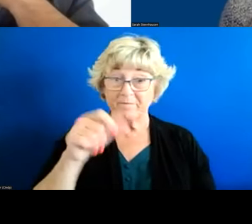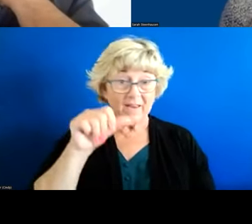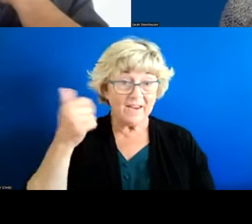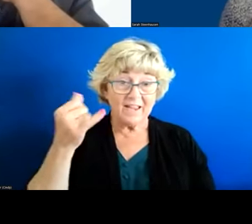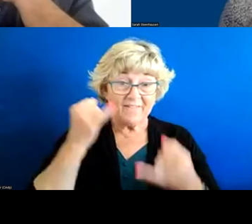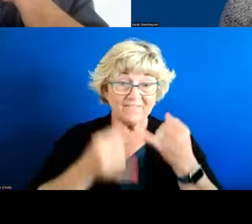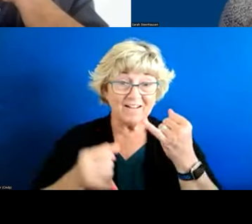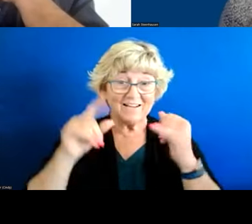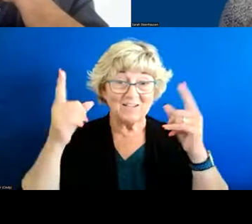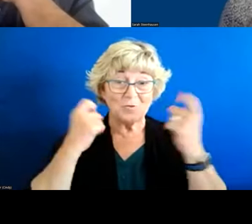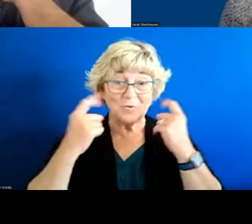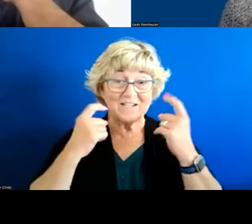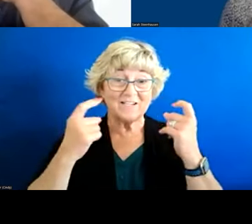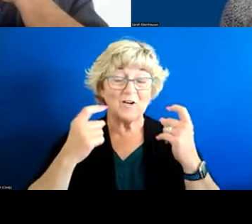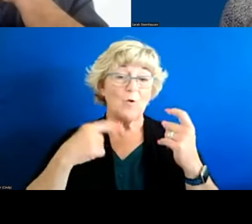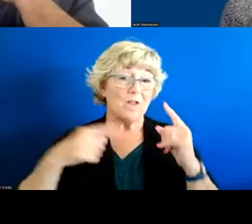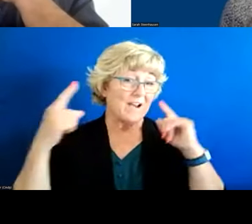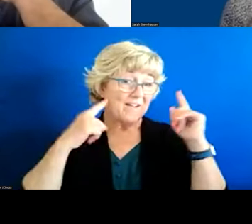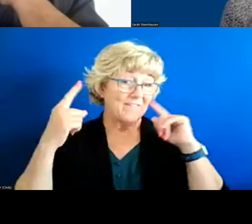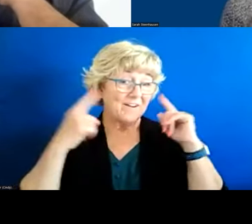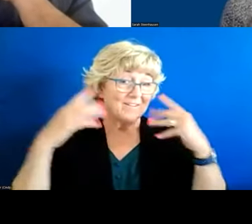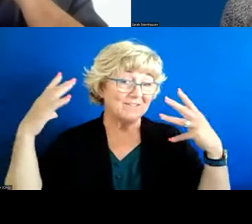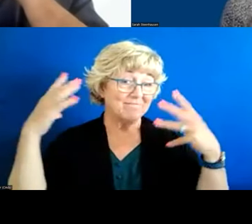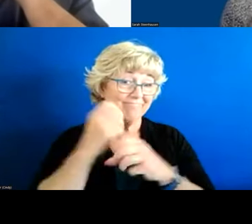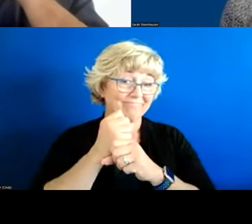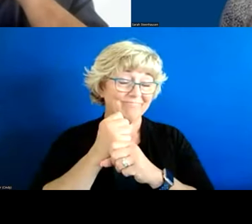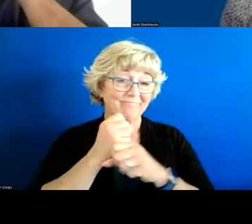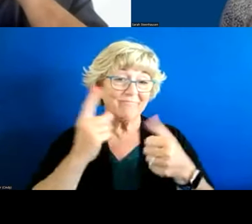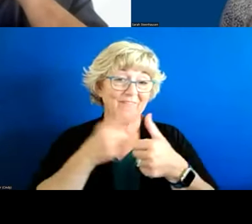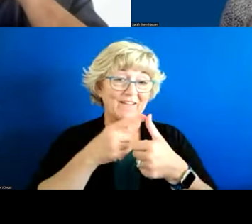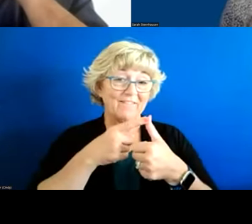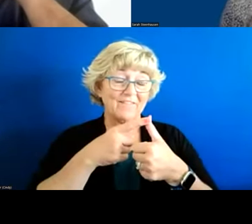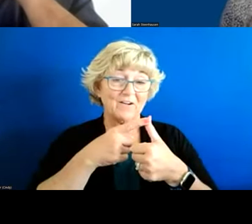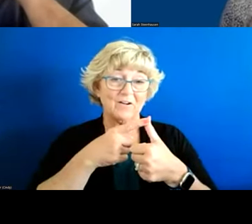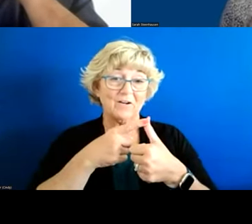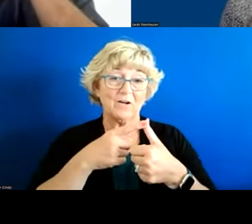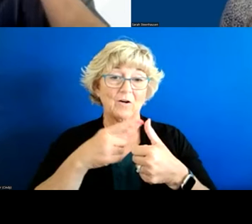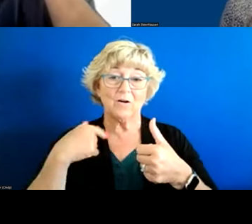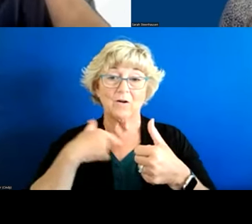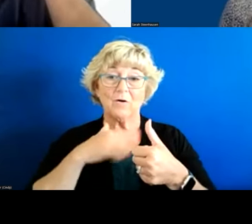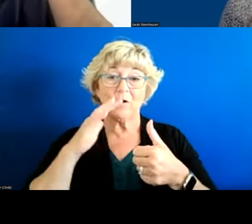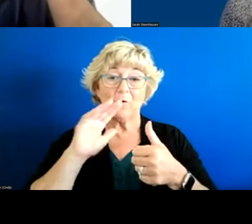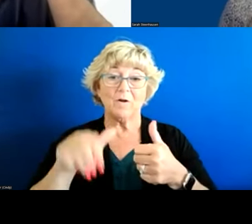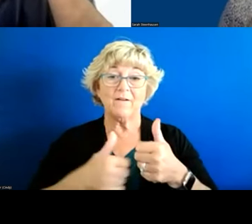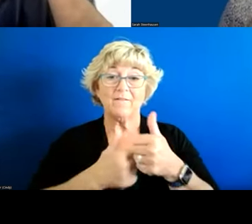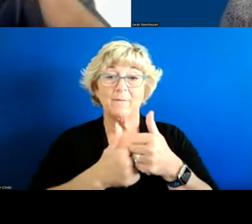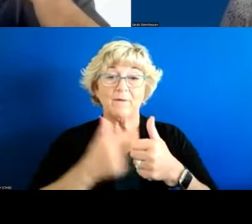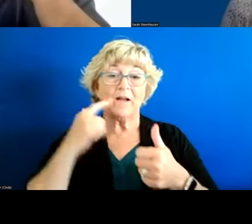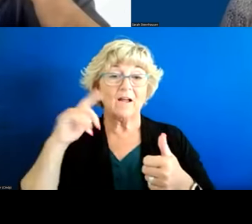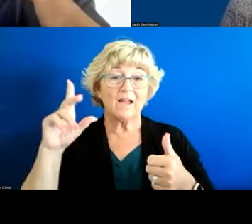questions um what i've heard summarized is first uh we will follow up okay